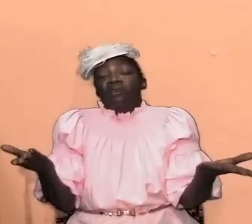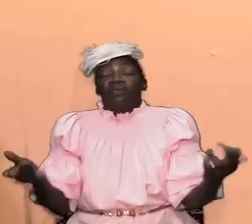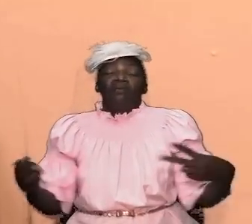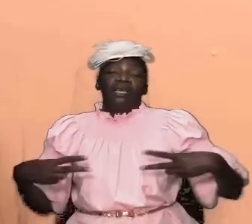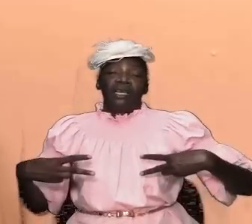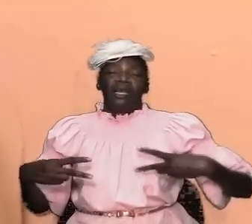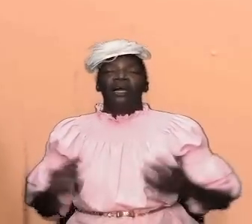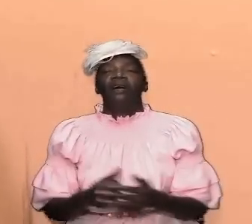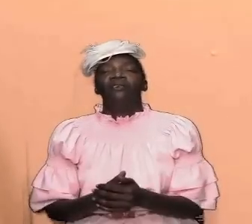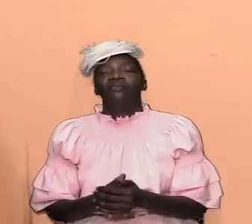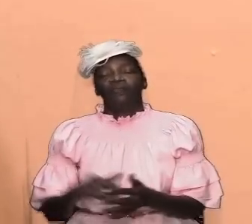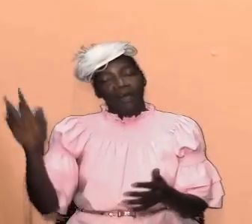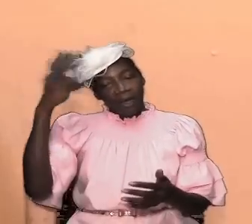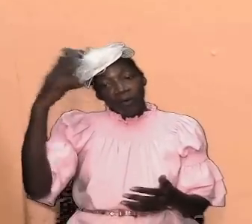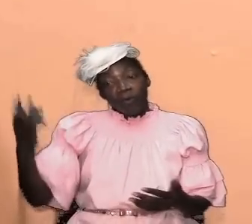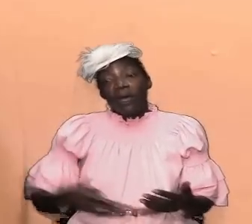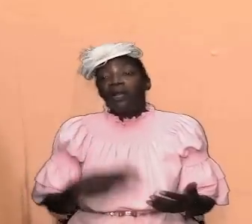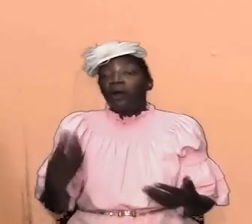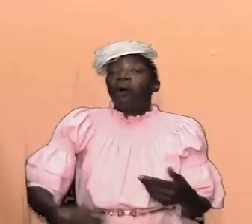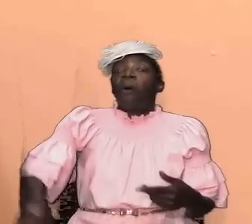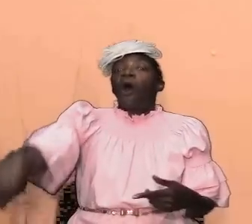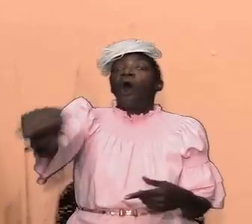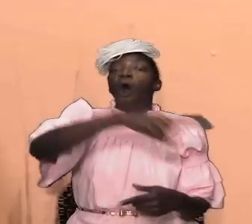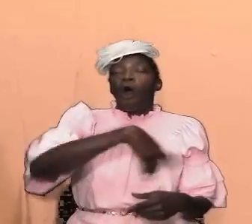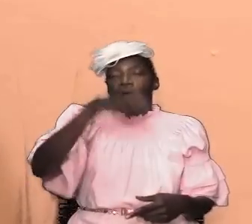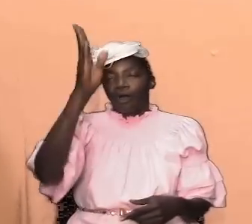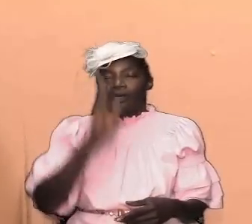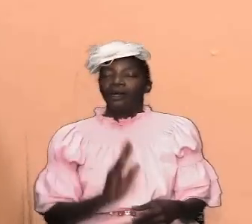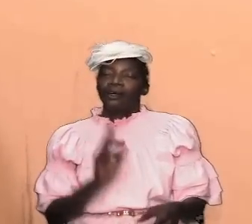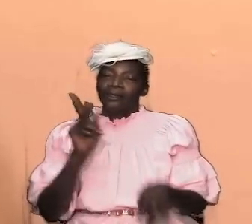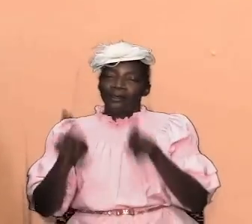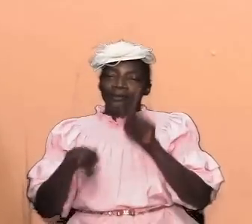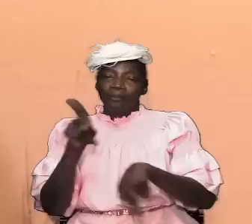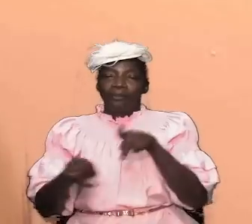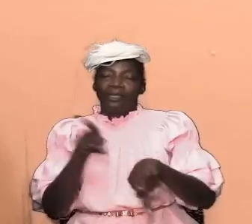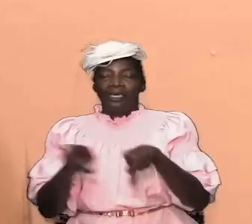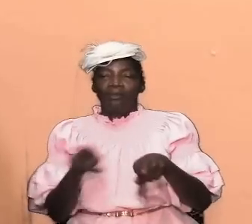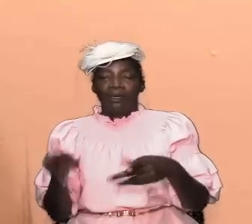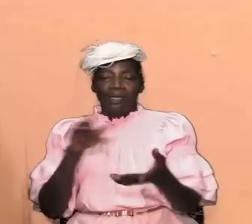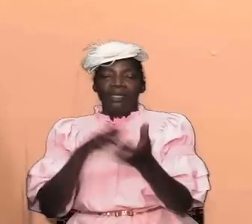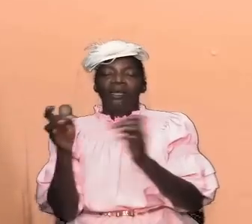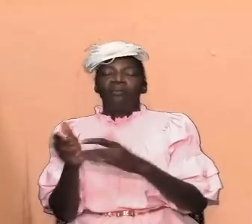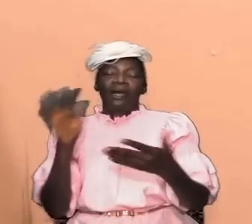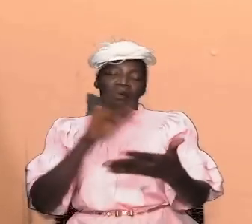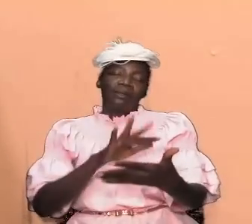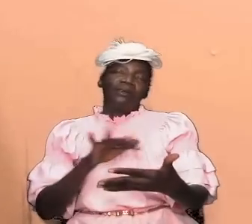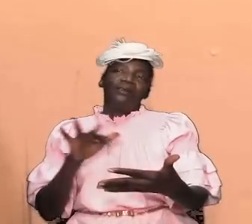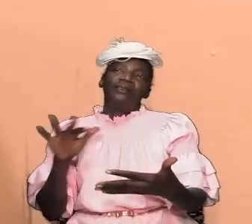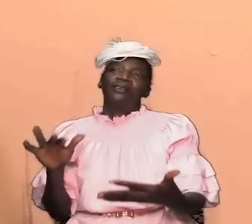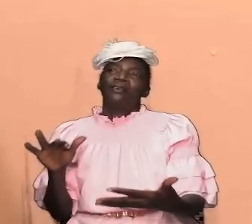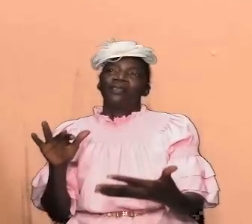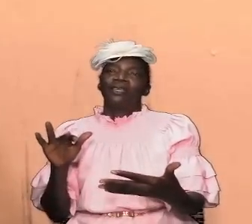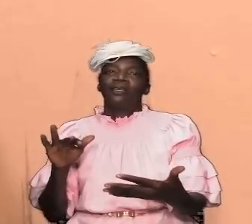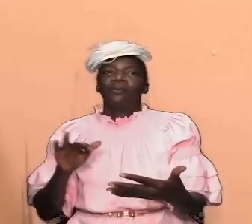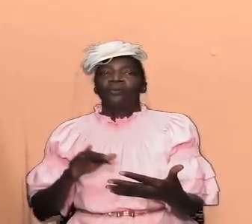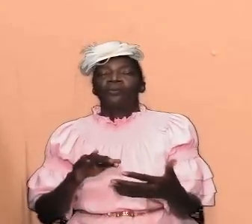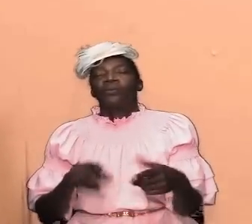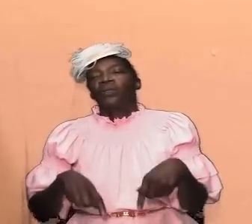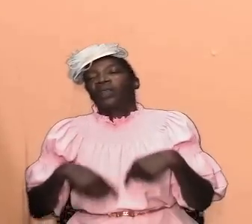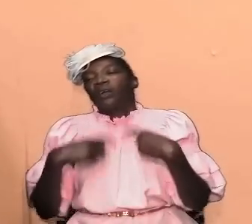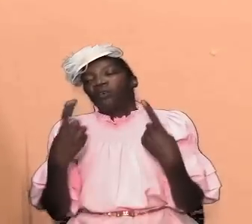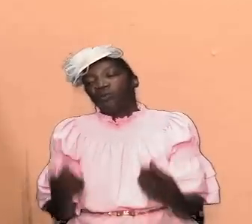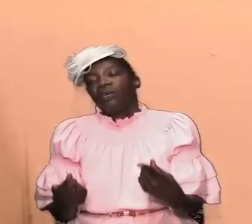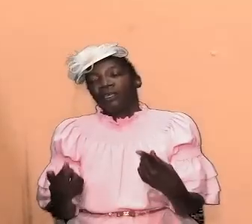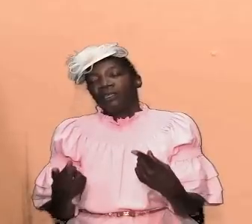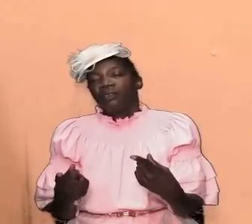so I welcome all of us God's people to Bible study we are going to be going